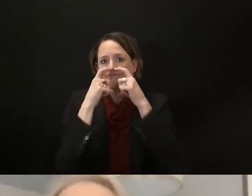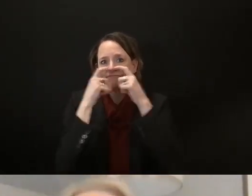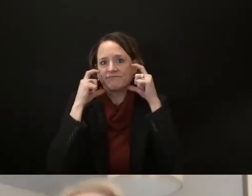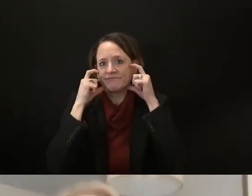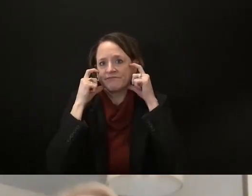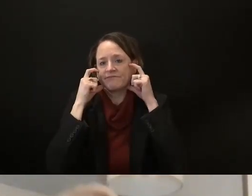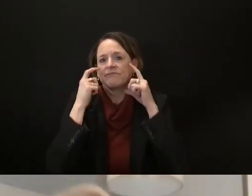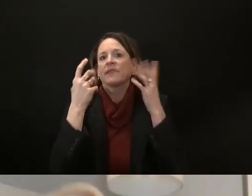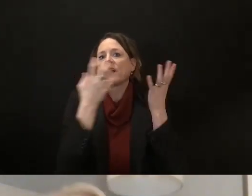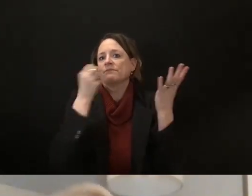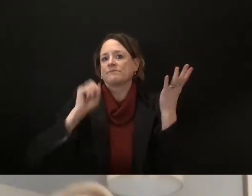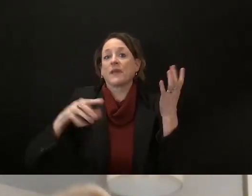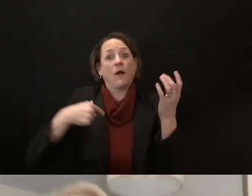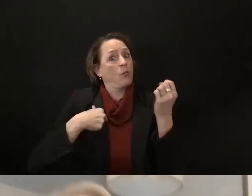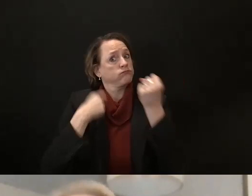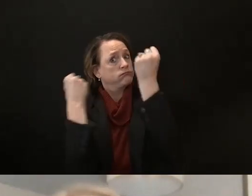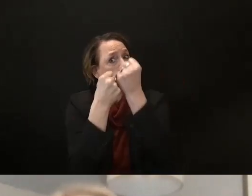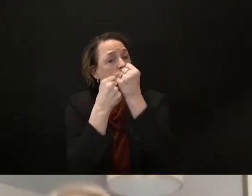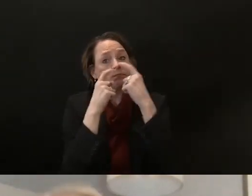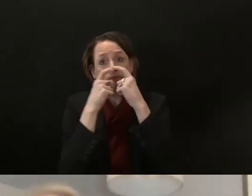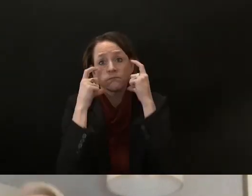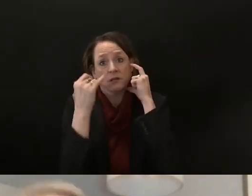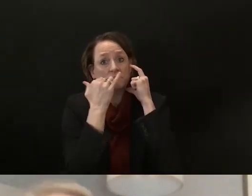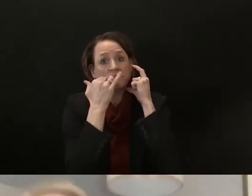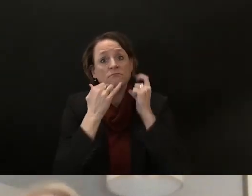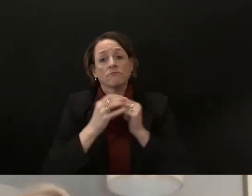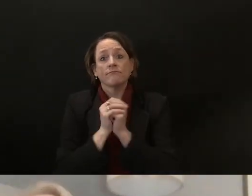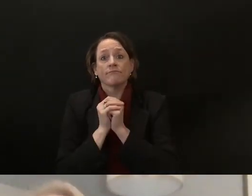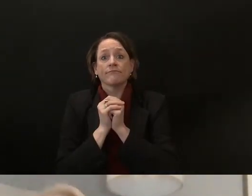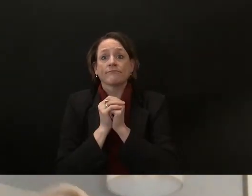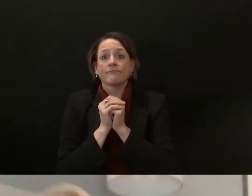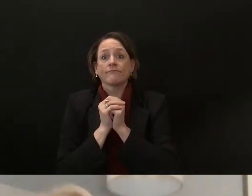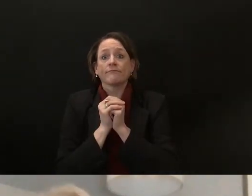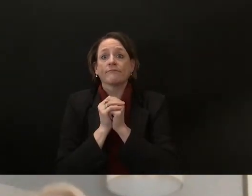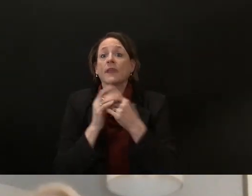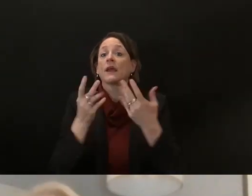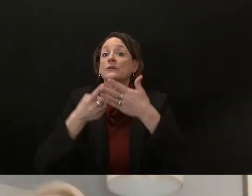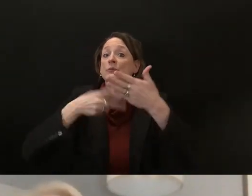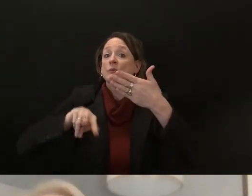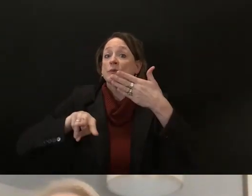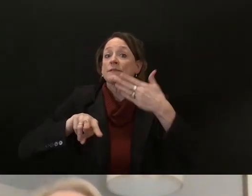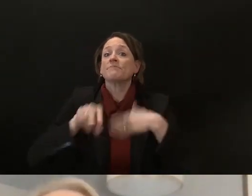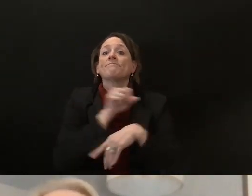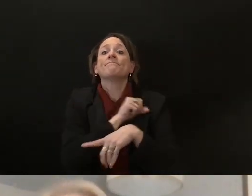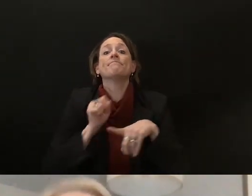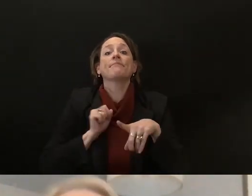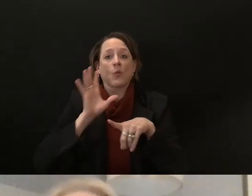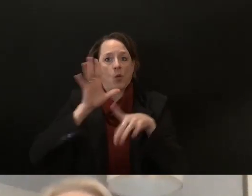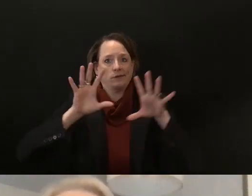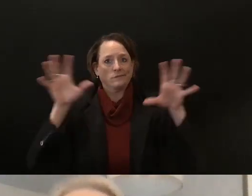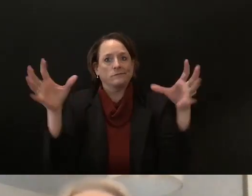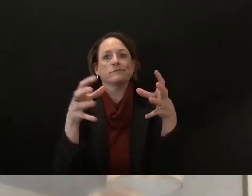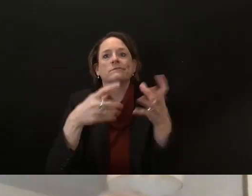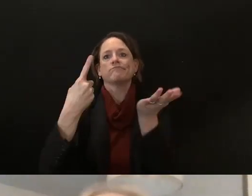takes that up so i'm pretty sure at some point in this town hall we are going to ask you to uh start calling